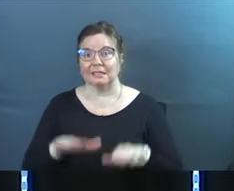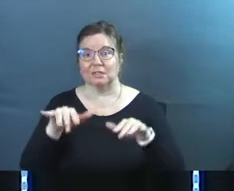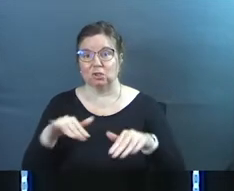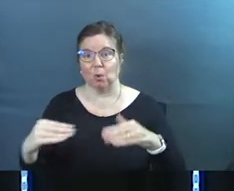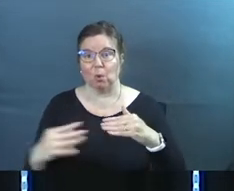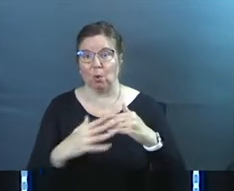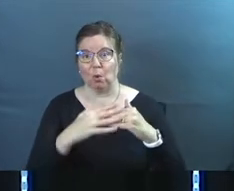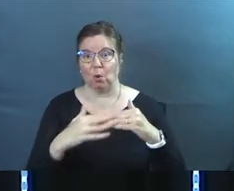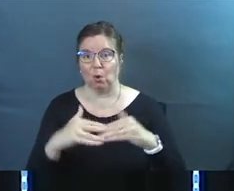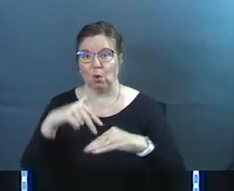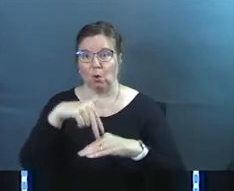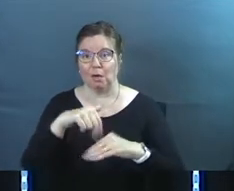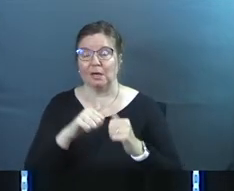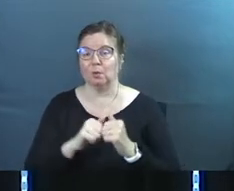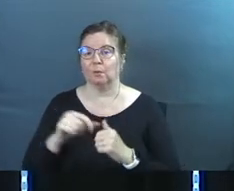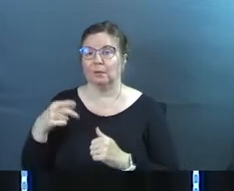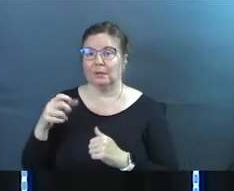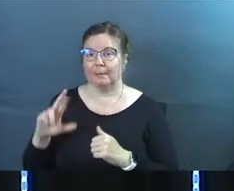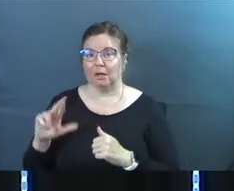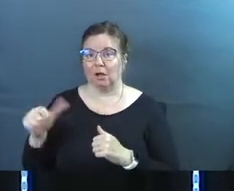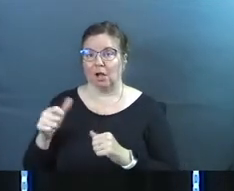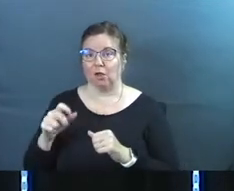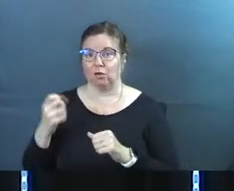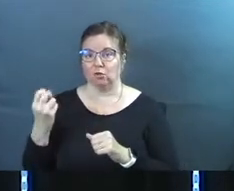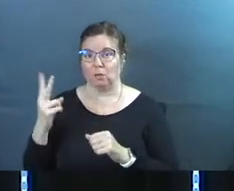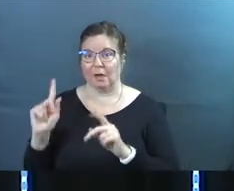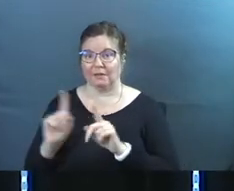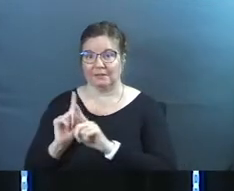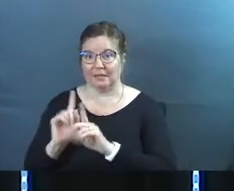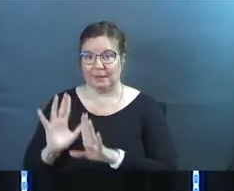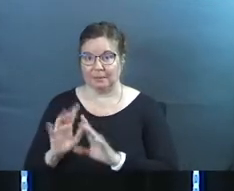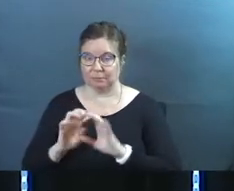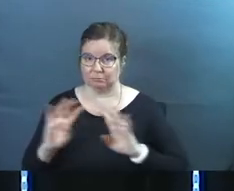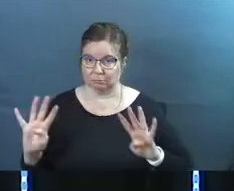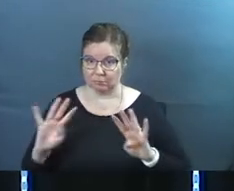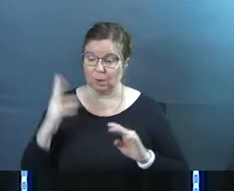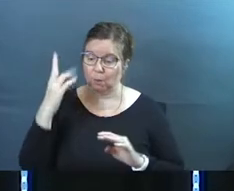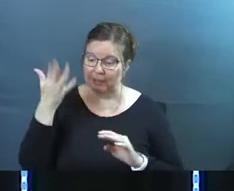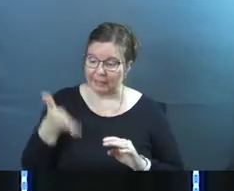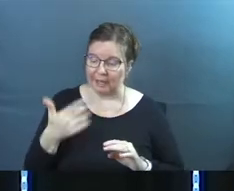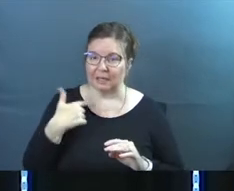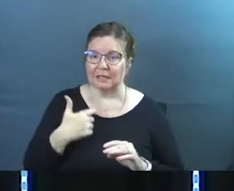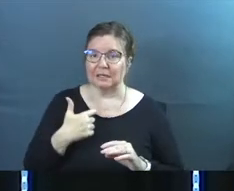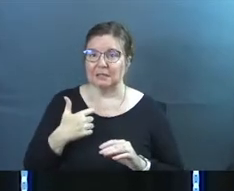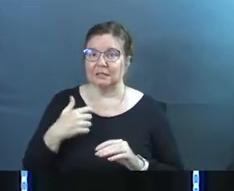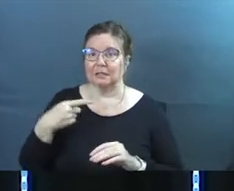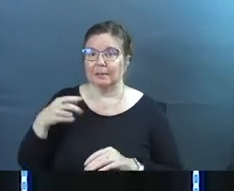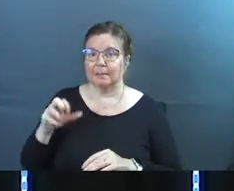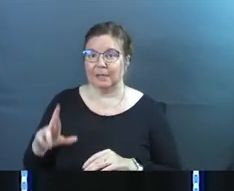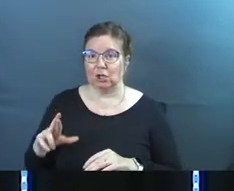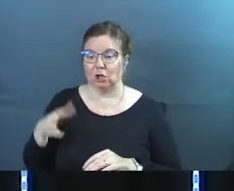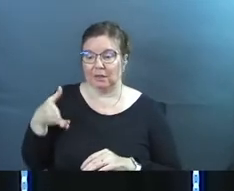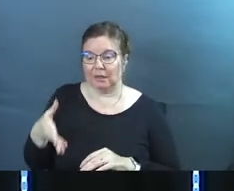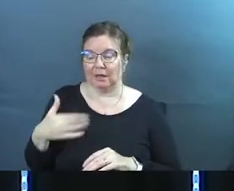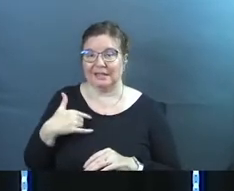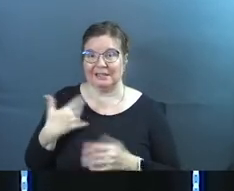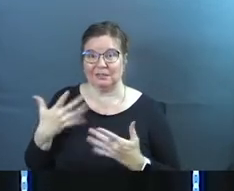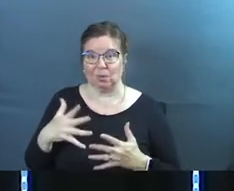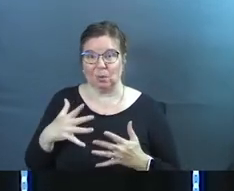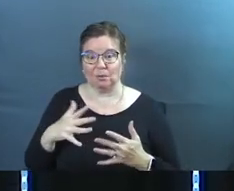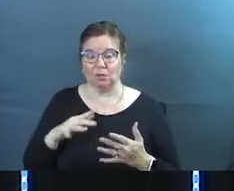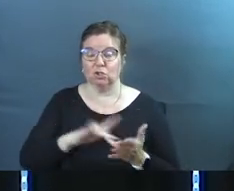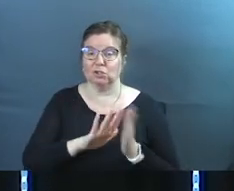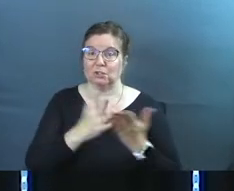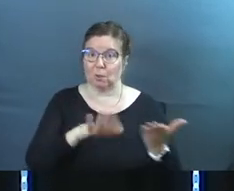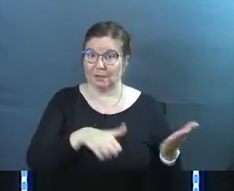and he's with Peter and the other disciples. And the reason he's there is because he's restoring Peter. Jesus has already died on the